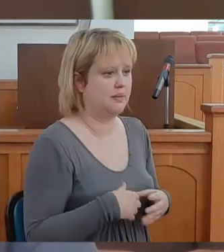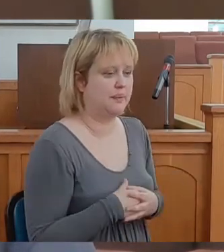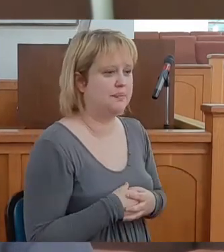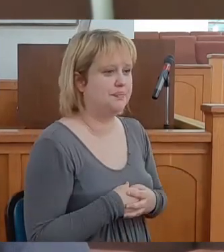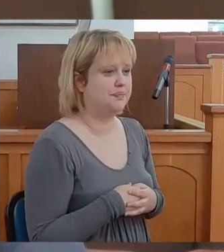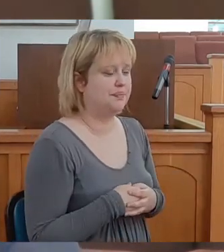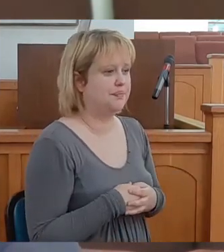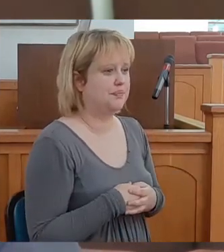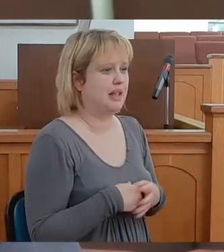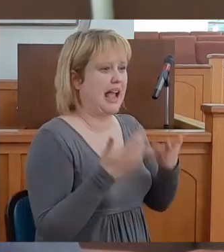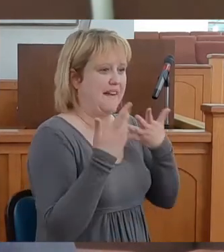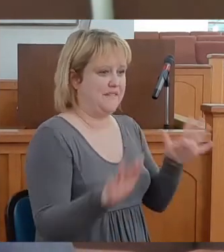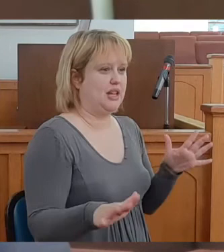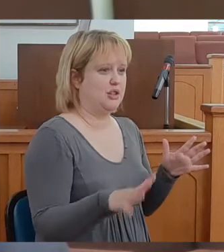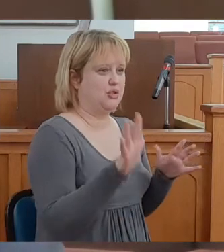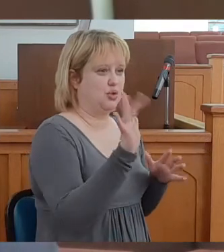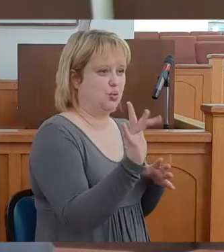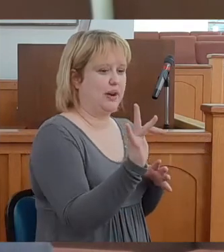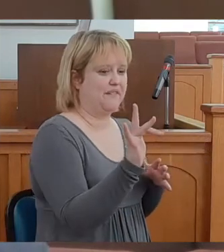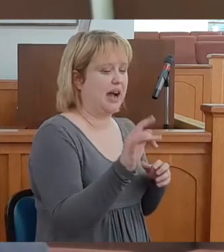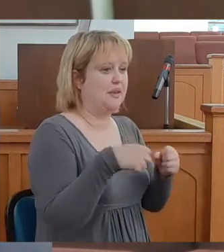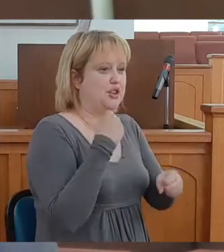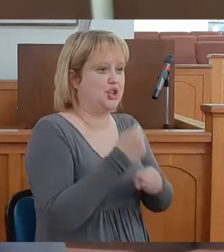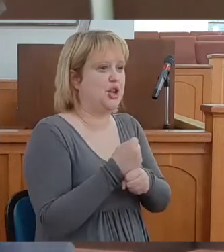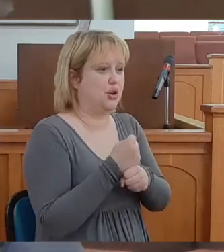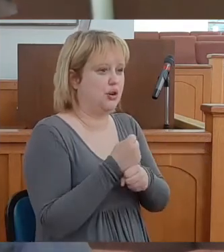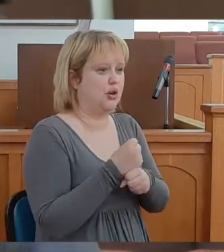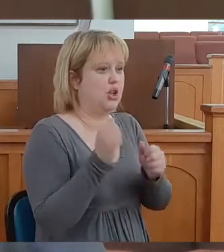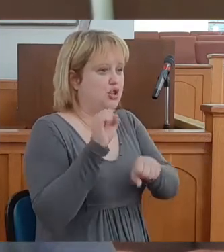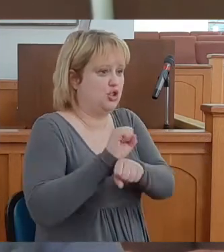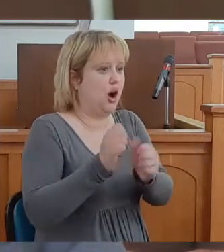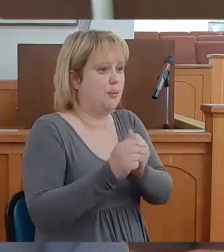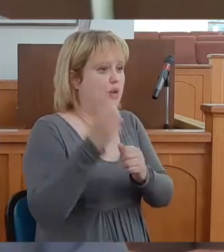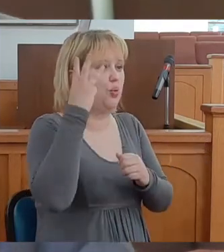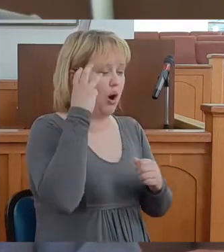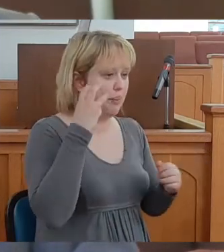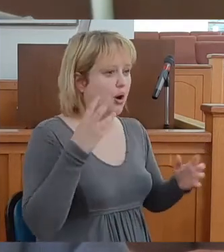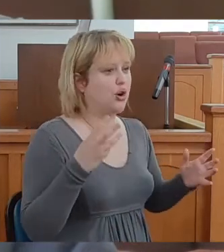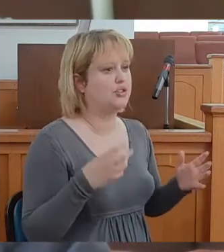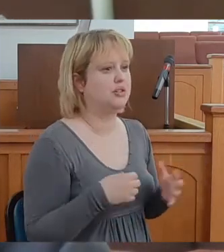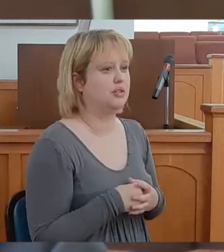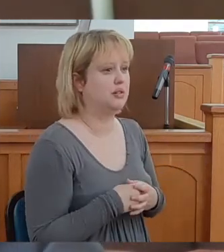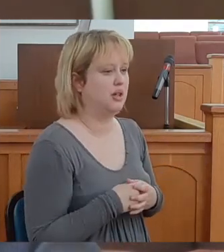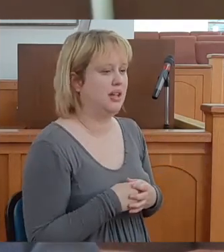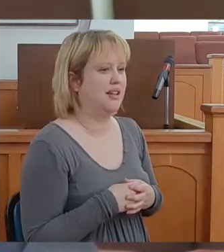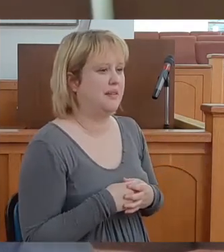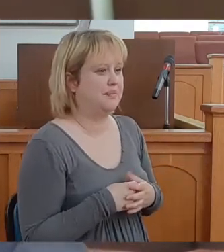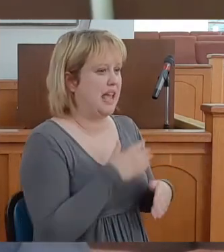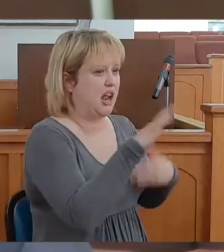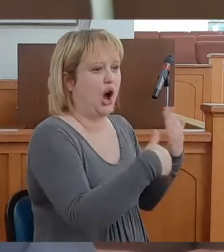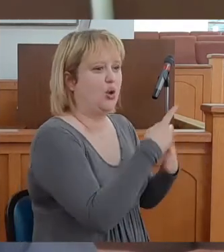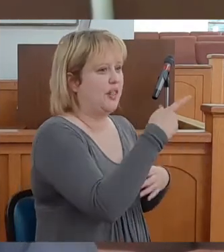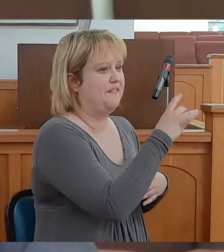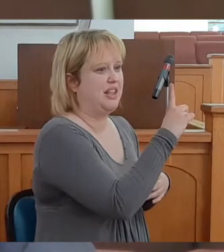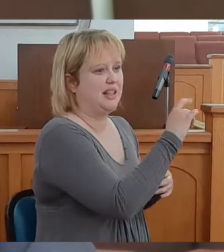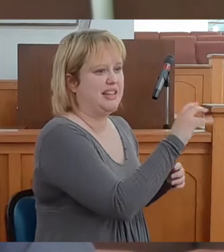I finished a 25-year career with Walmart. In charge of all of the Philadelphia stores.